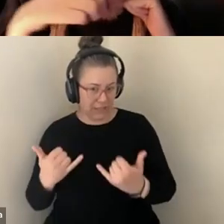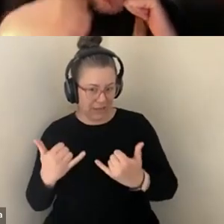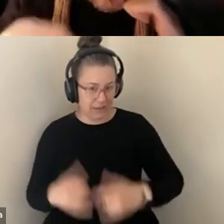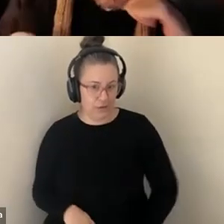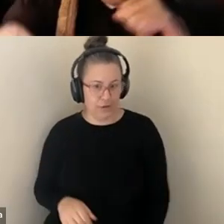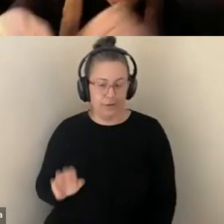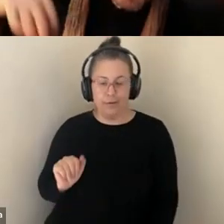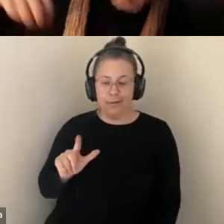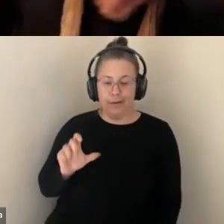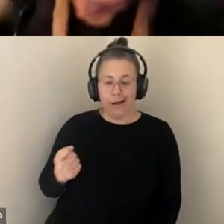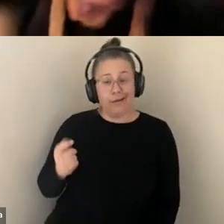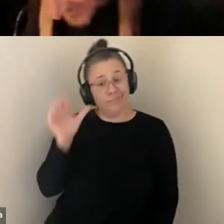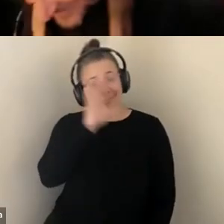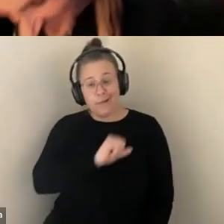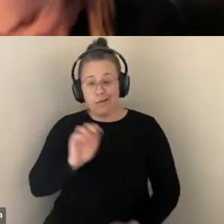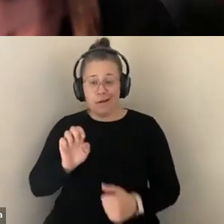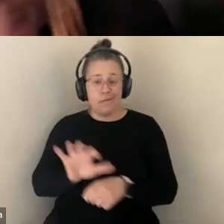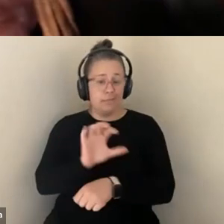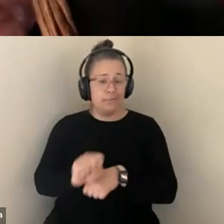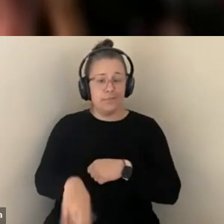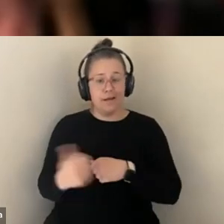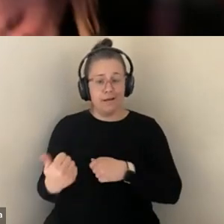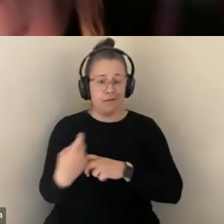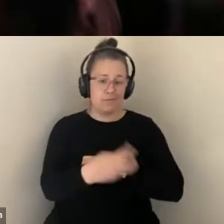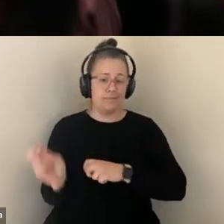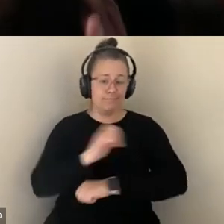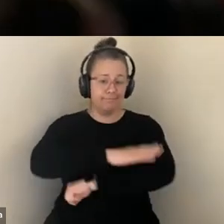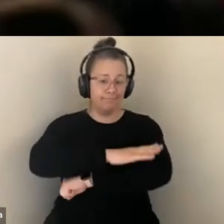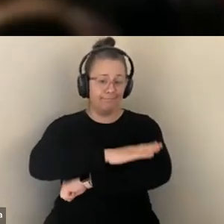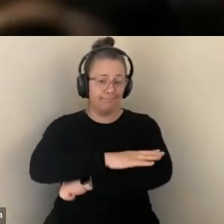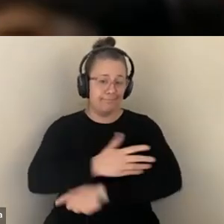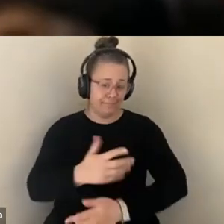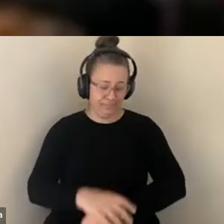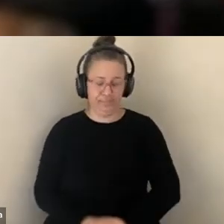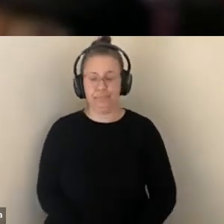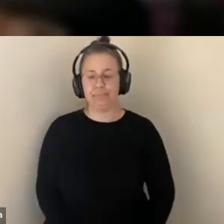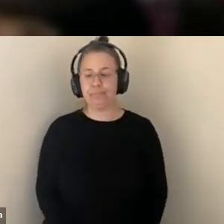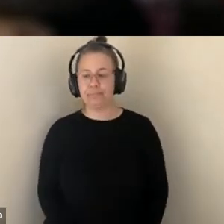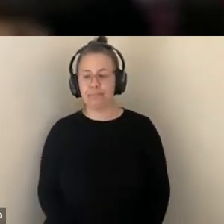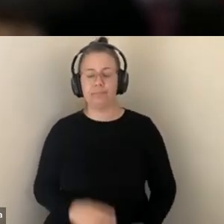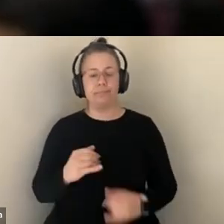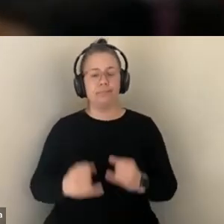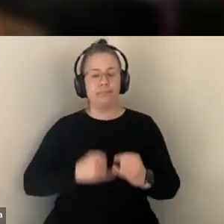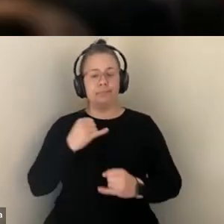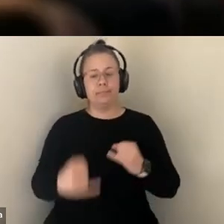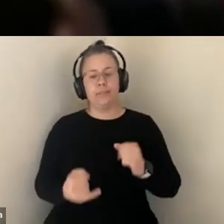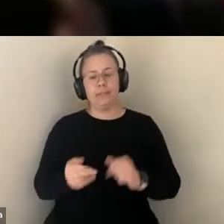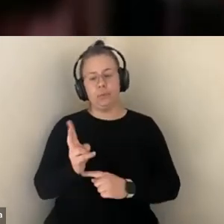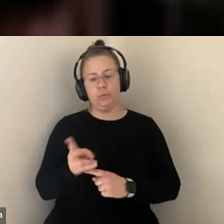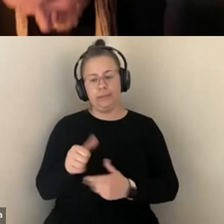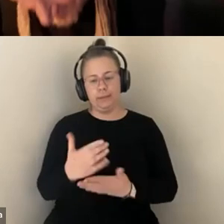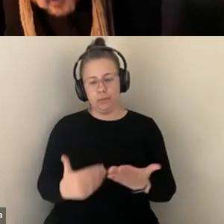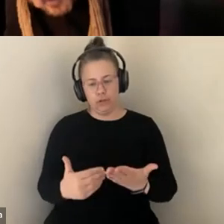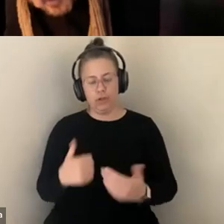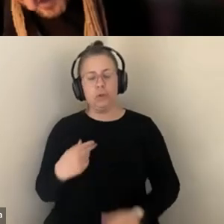ANOTHER ROUND TABLE ON THAT, CHRIS. IN OUR LAST TWO MINUTES, I WANT TO RESPOND TO TWO QUESTIONS THAT HAVE